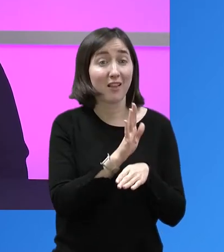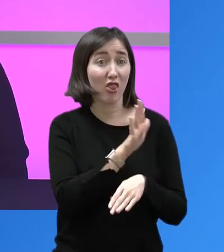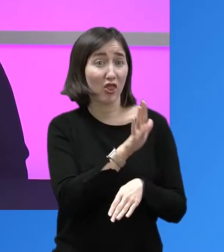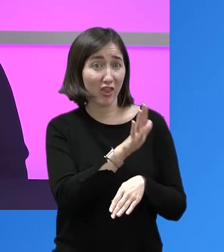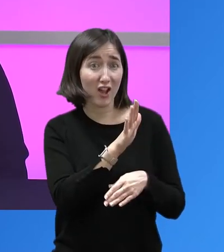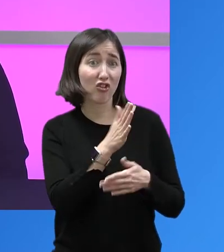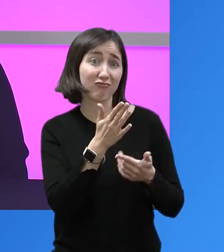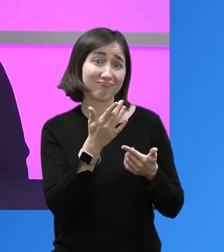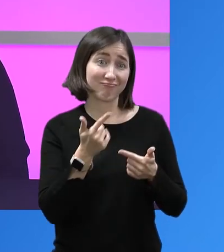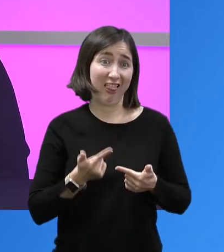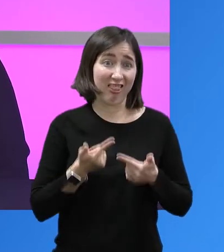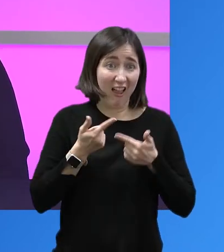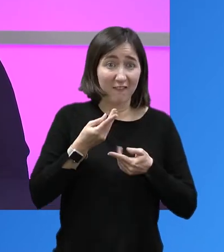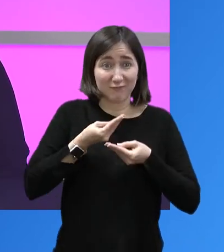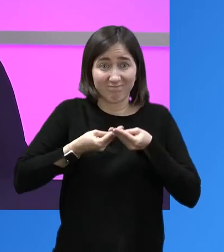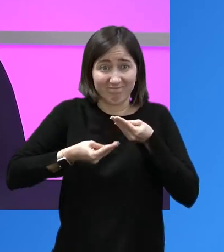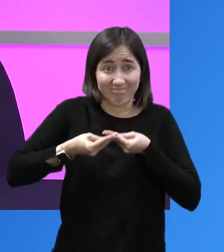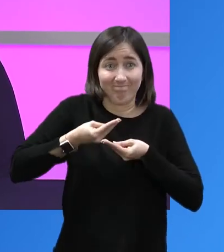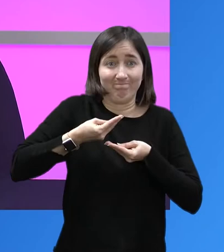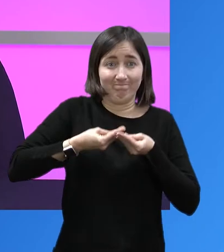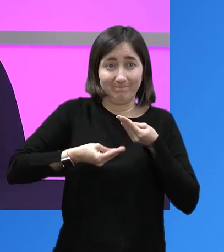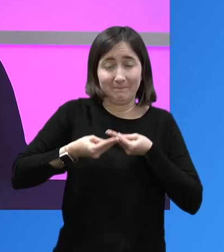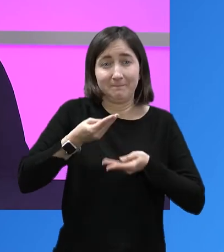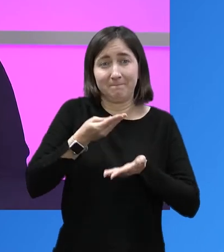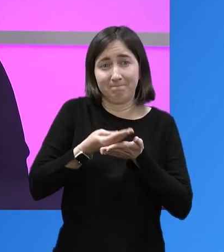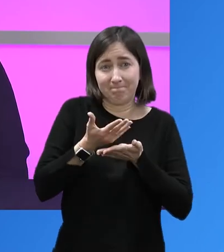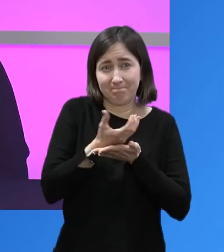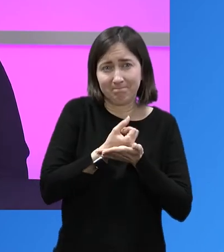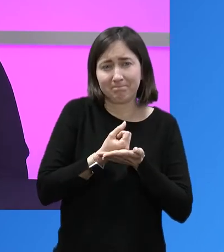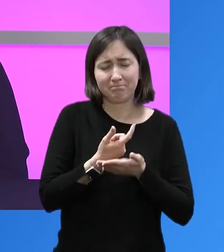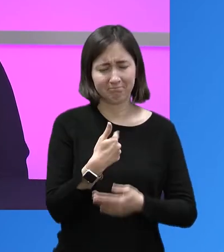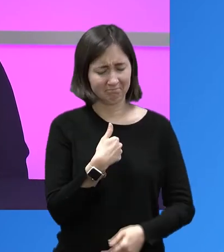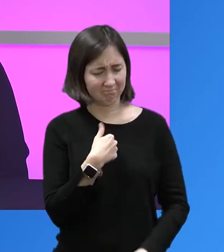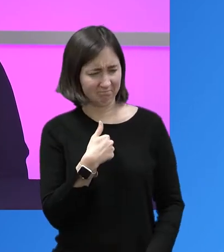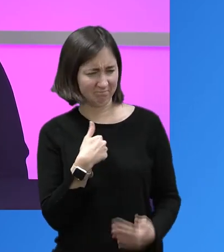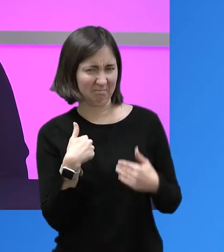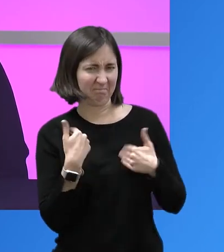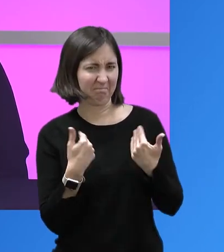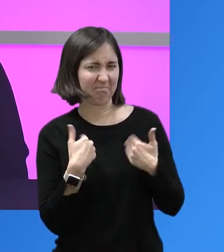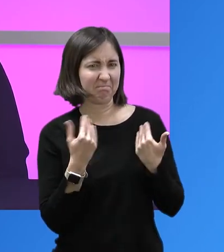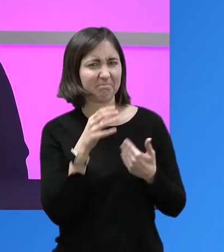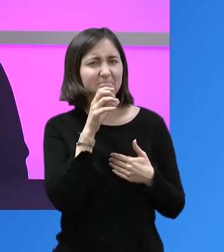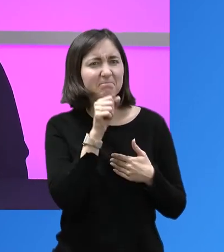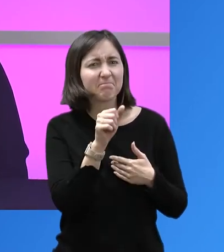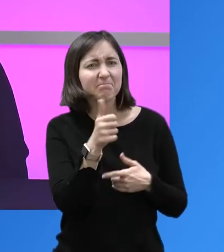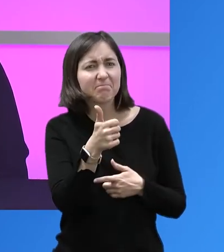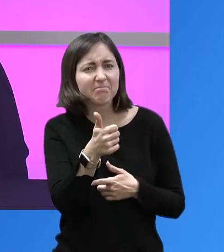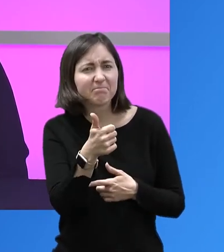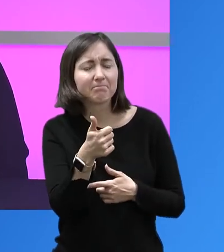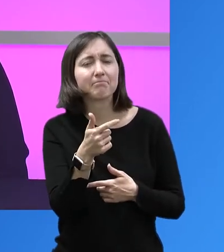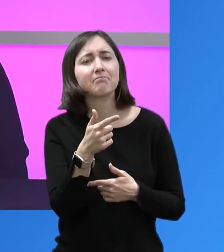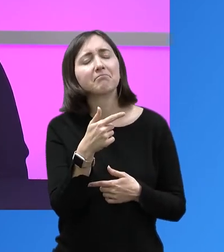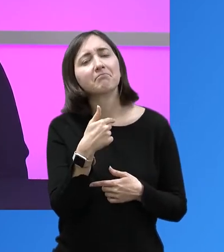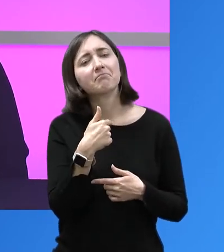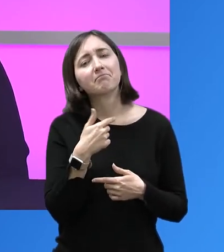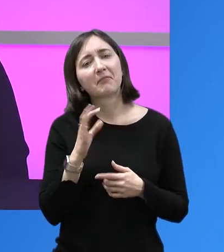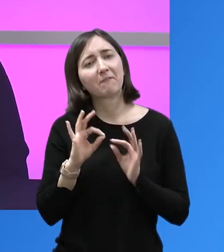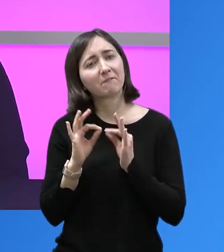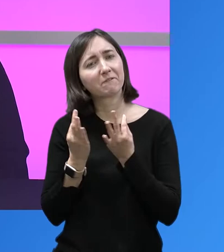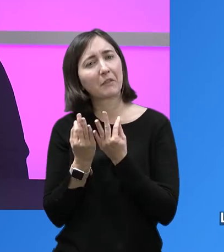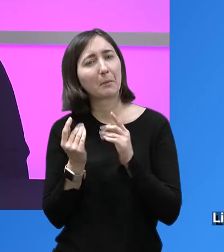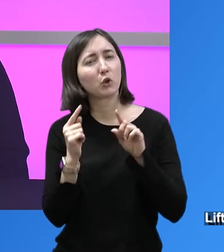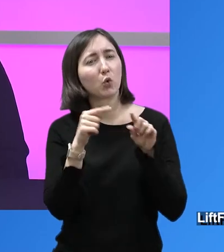our livelihood. We were young, probably 10 years old. And we would go to a